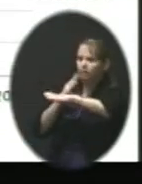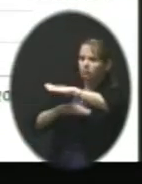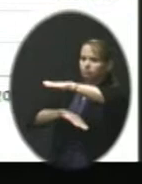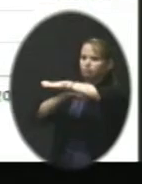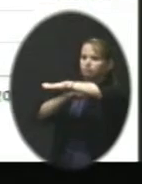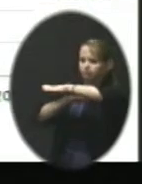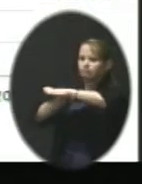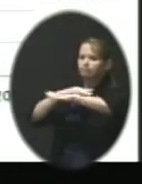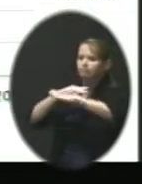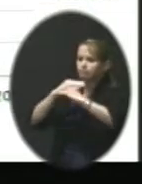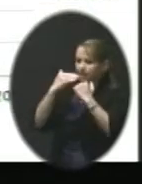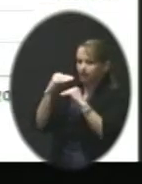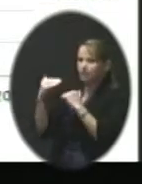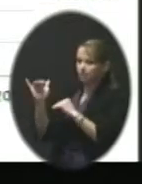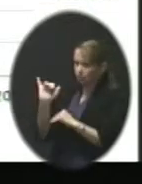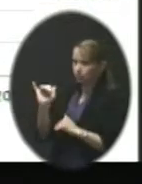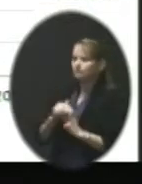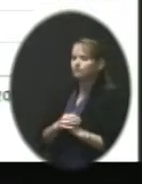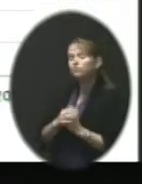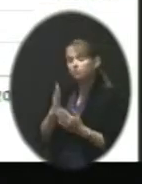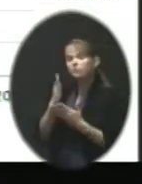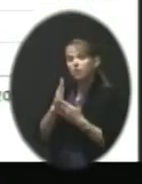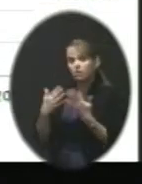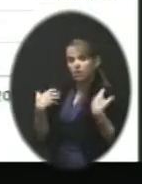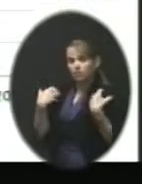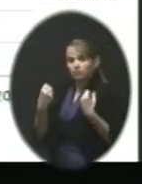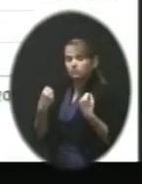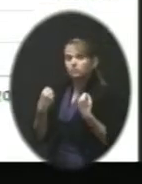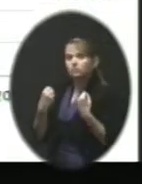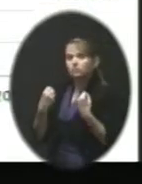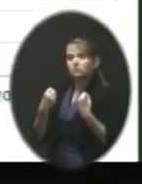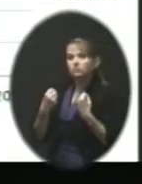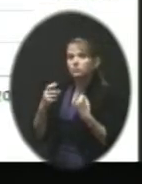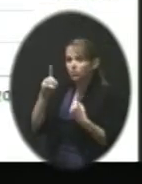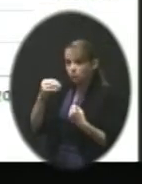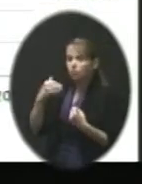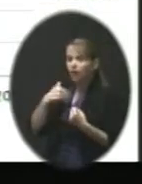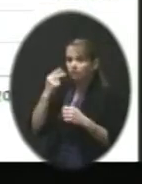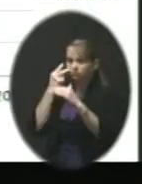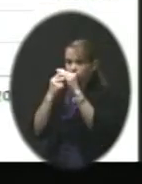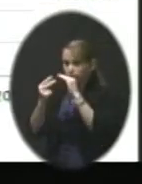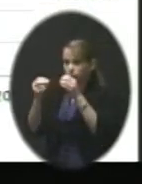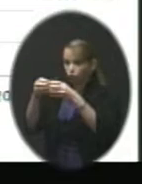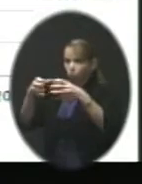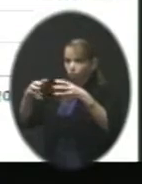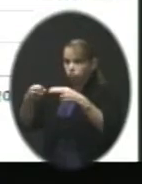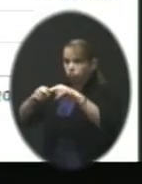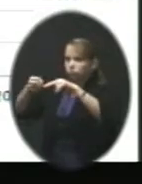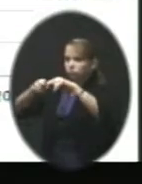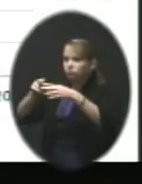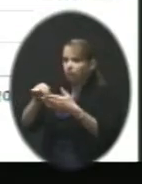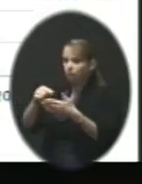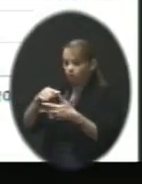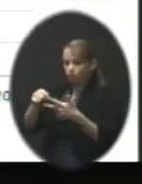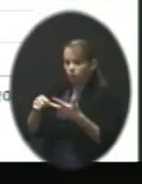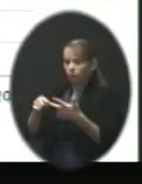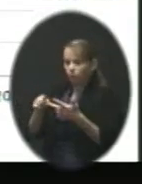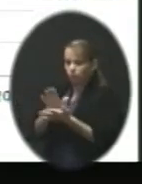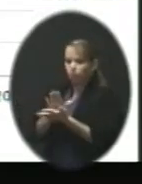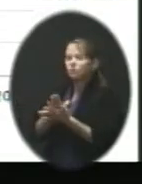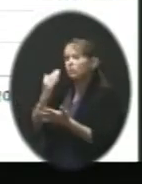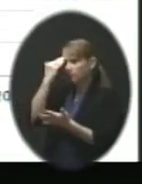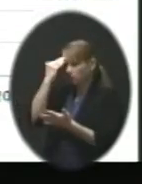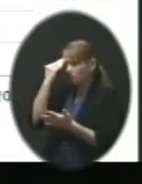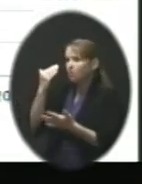building. So there's some reassurances in we have projected growth at these schools and we knew we had schools that were in need of enrollment